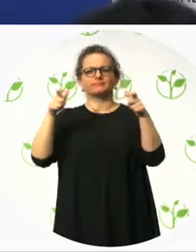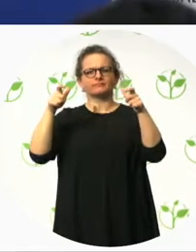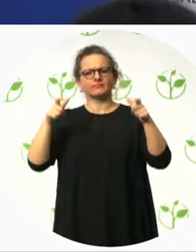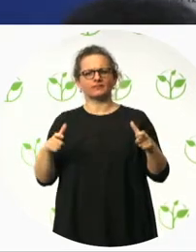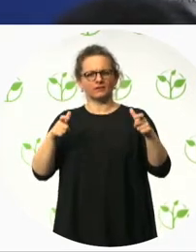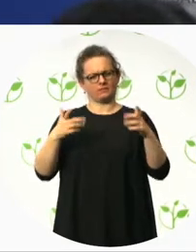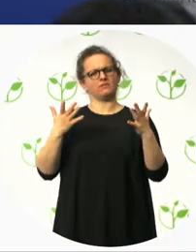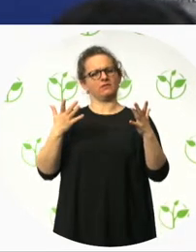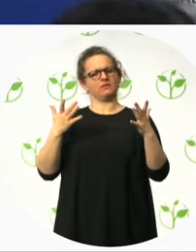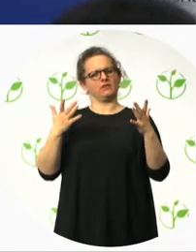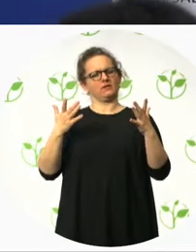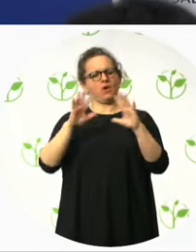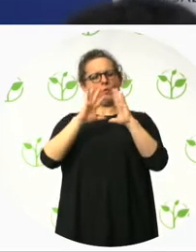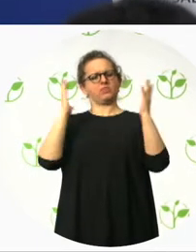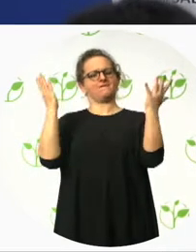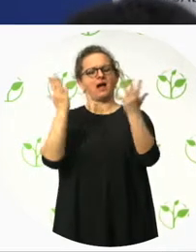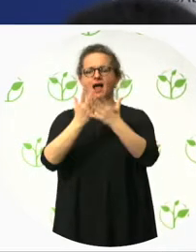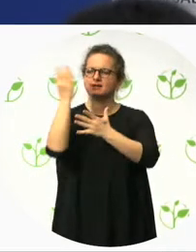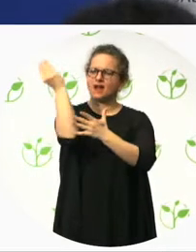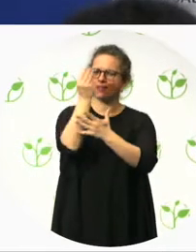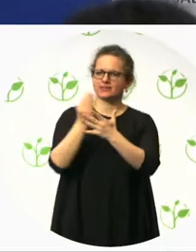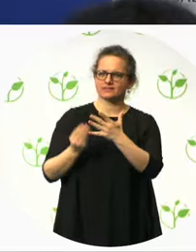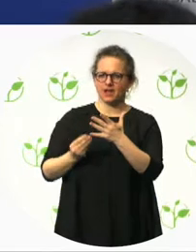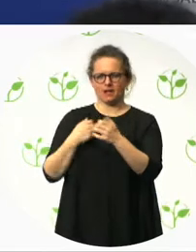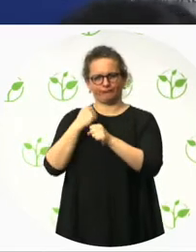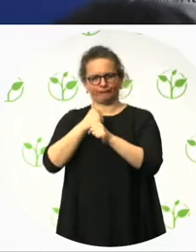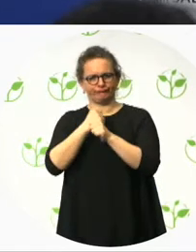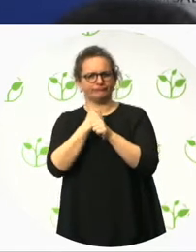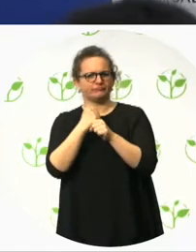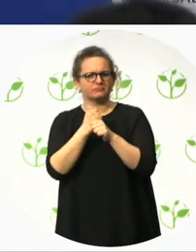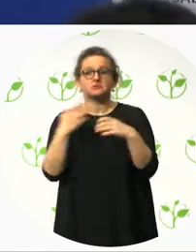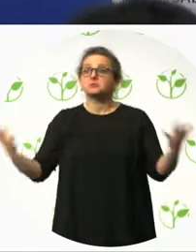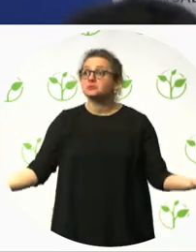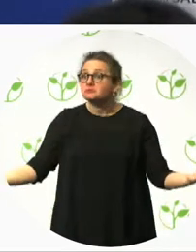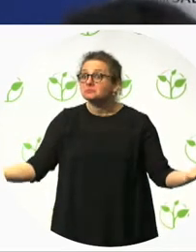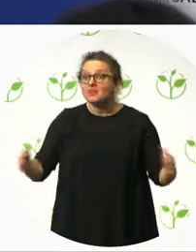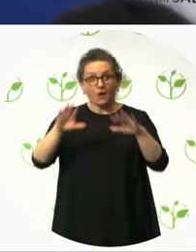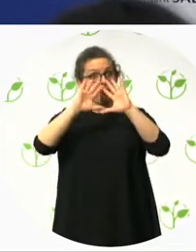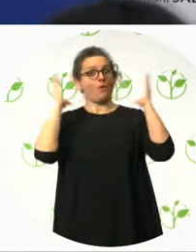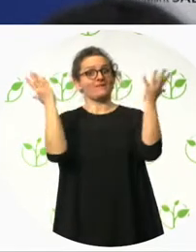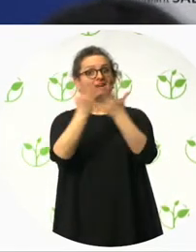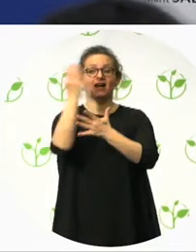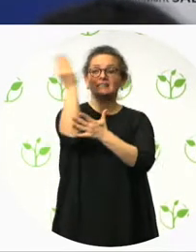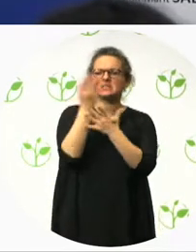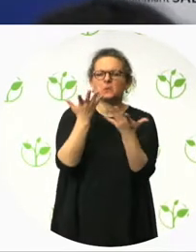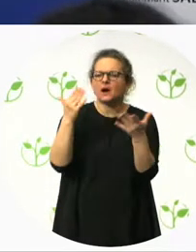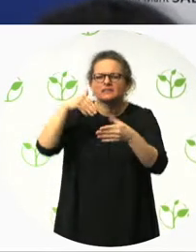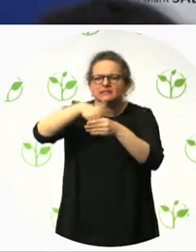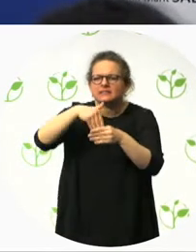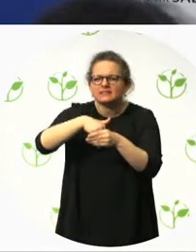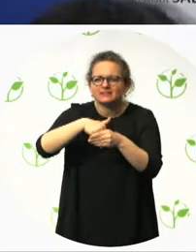universal design? So quickly, it is defined within the United Nations Convention for the Rights of People with Disabilities.